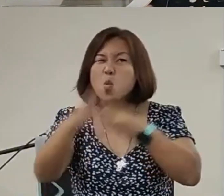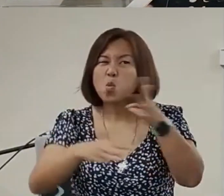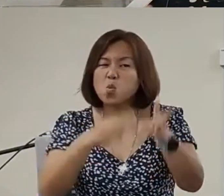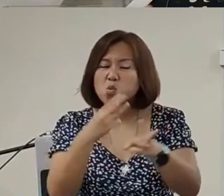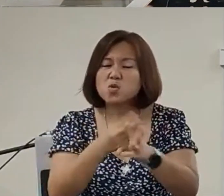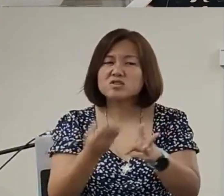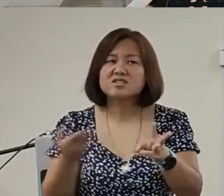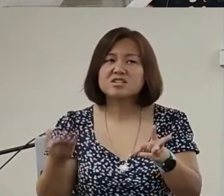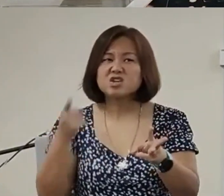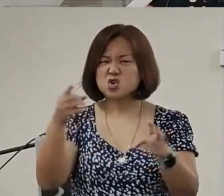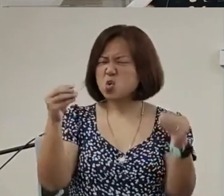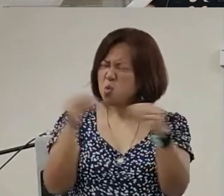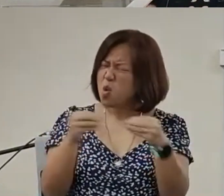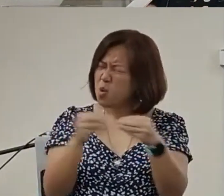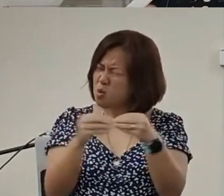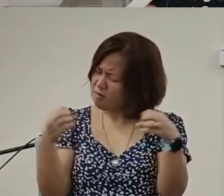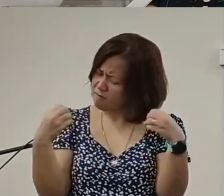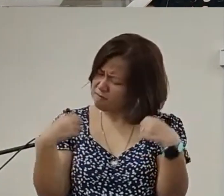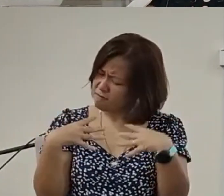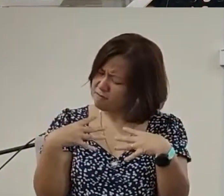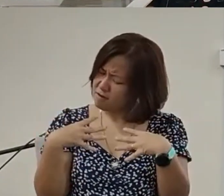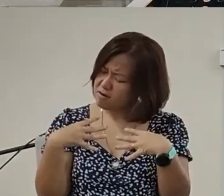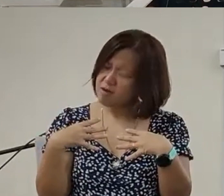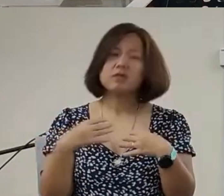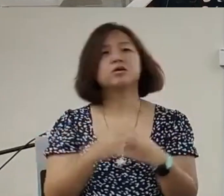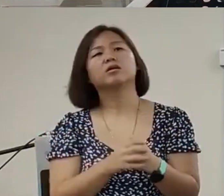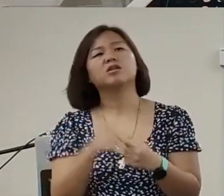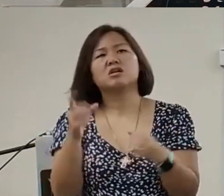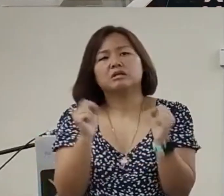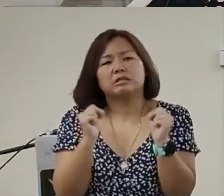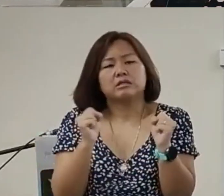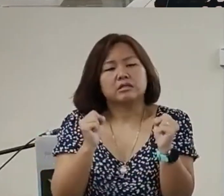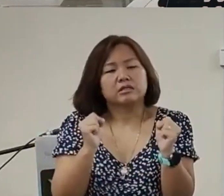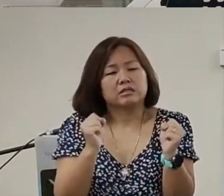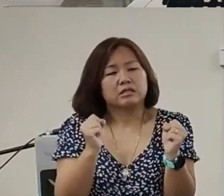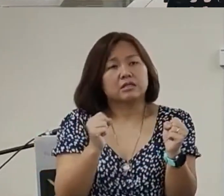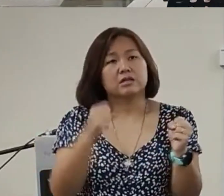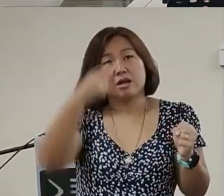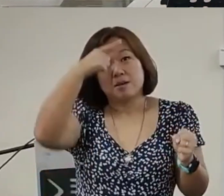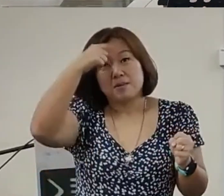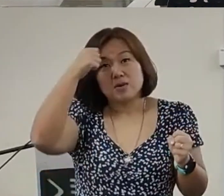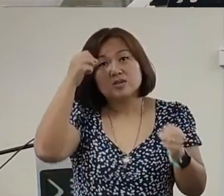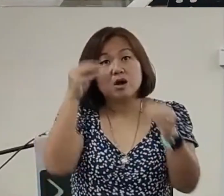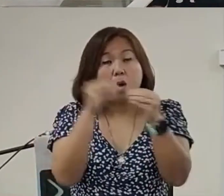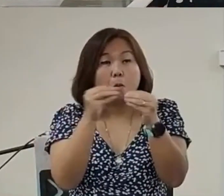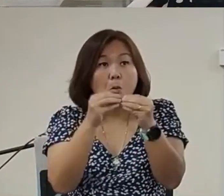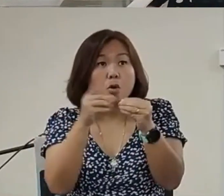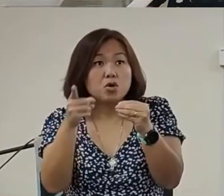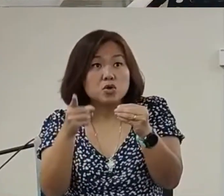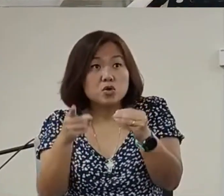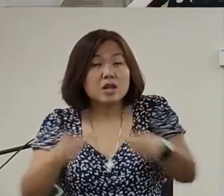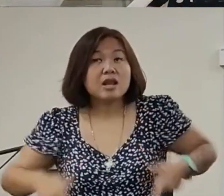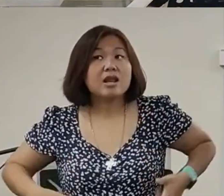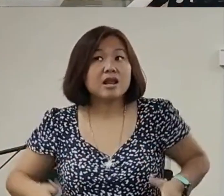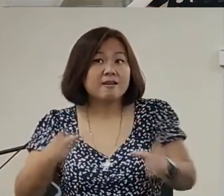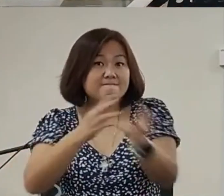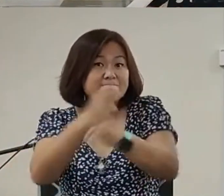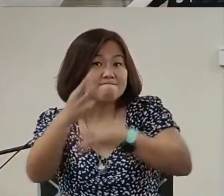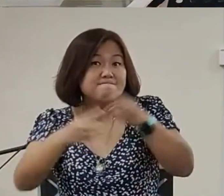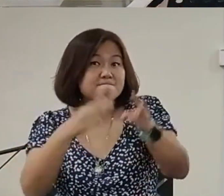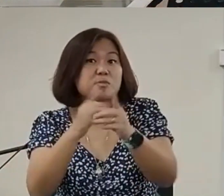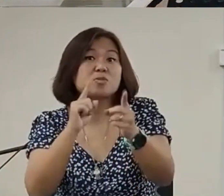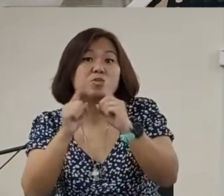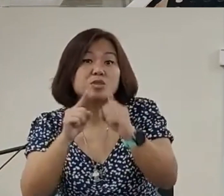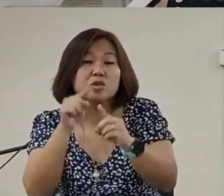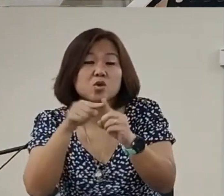up and you're going to be fearful you're going to be shivering in your pants because the more you allow the world to speak to